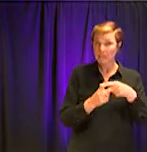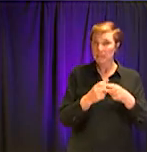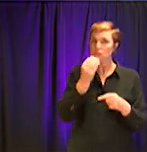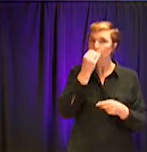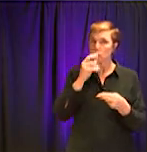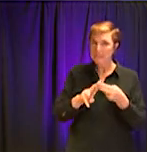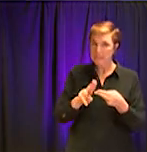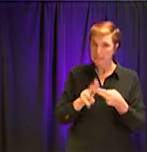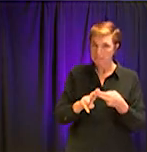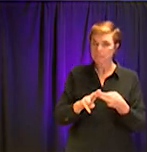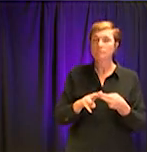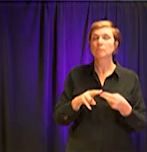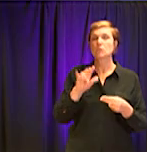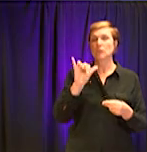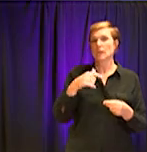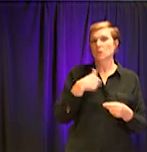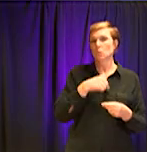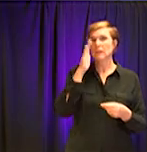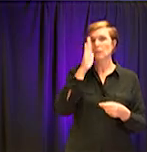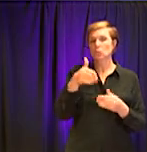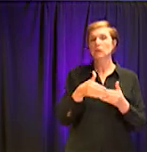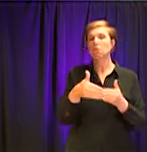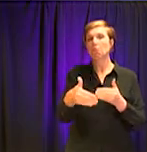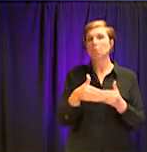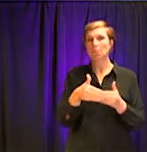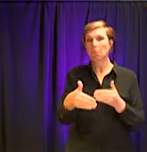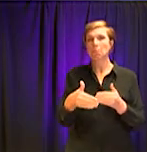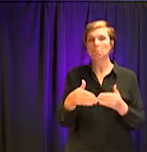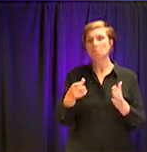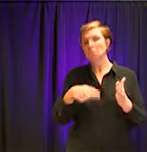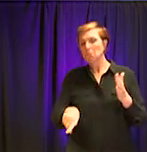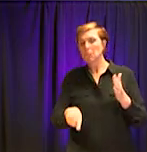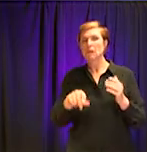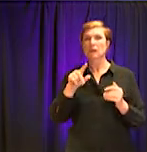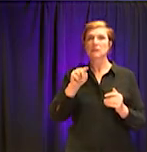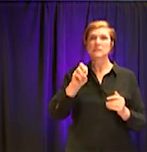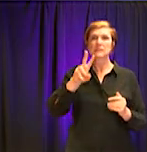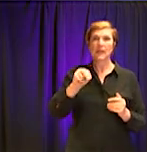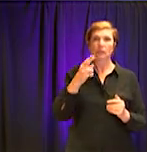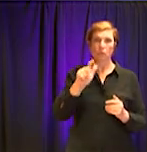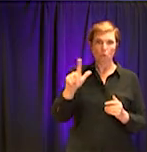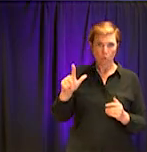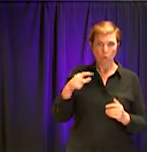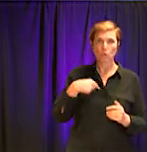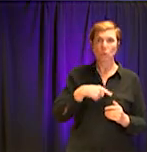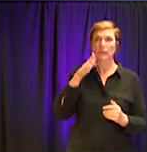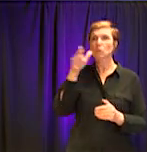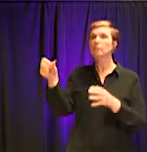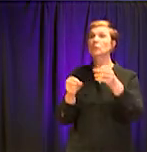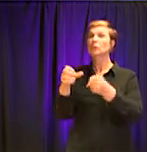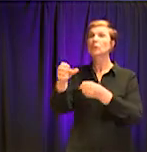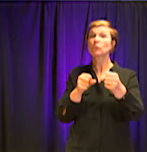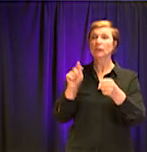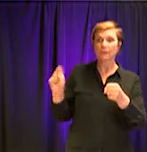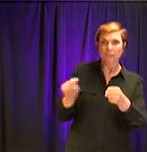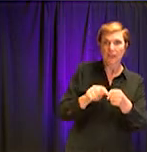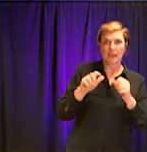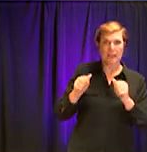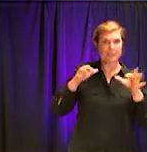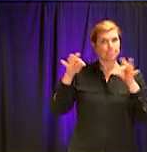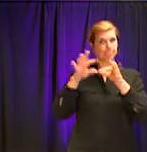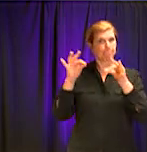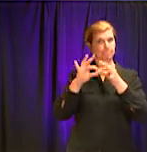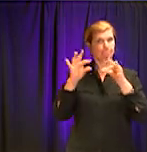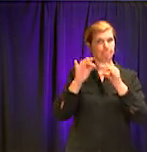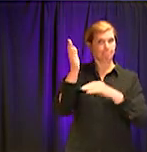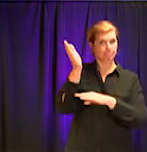we're going to look at at our next town hall, bring in the experts who can help us better understand, uh, how to approach it. Uh, on